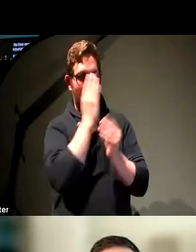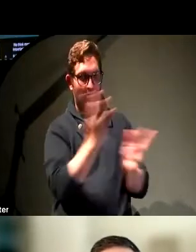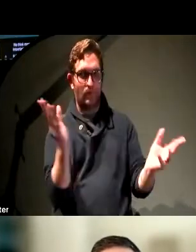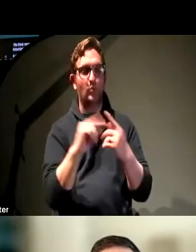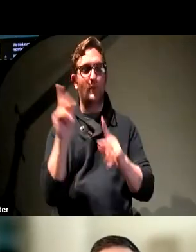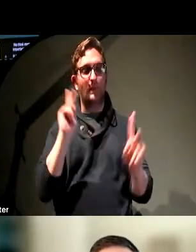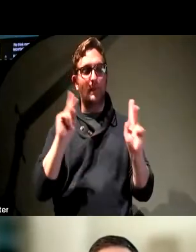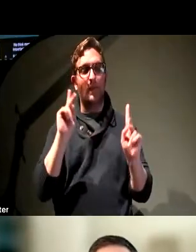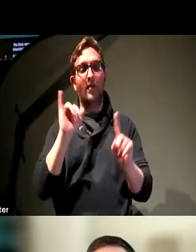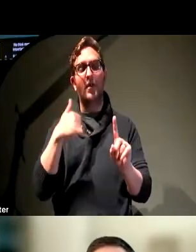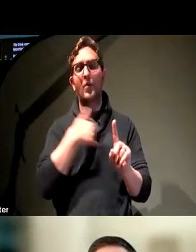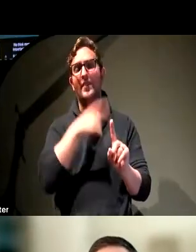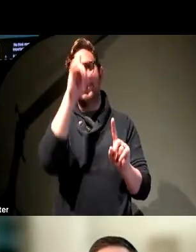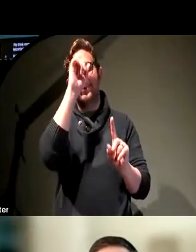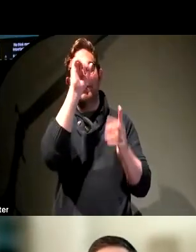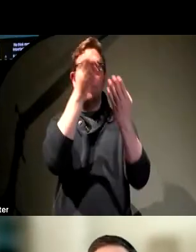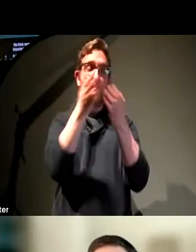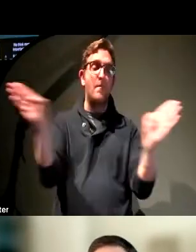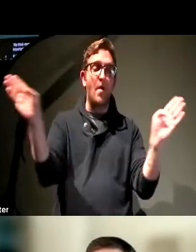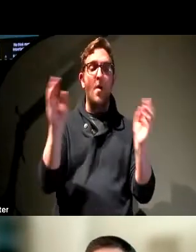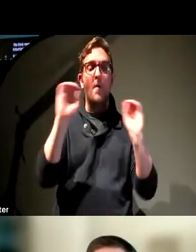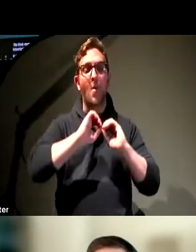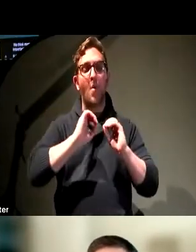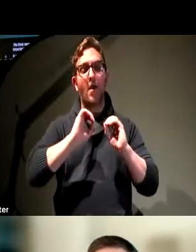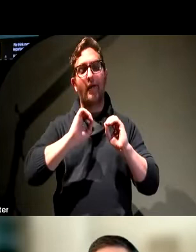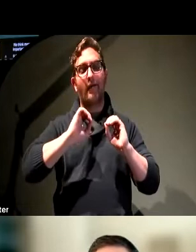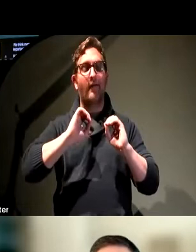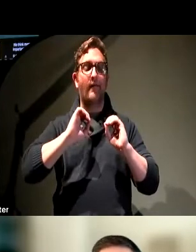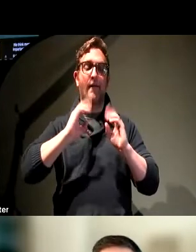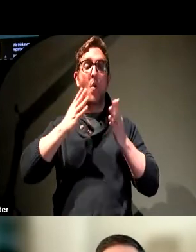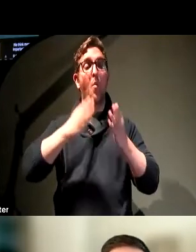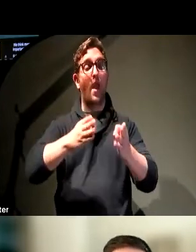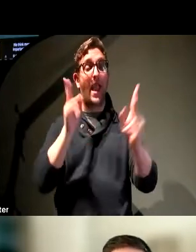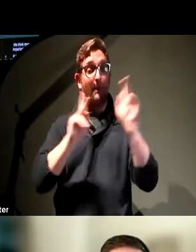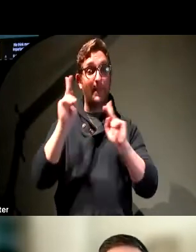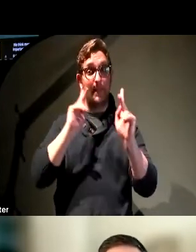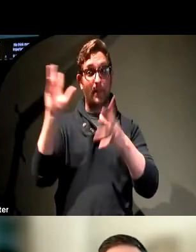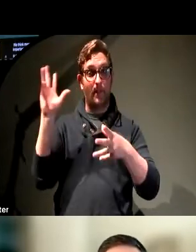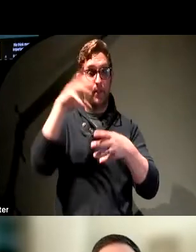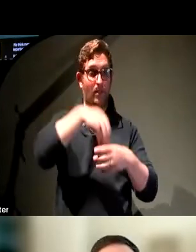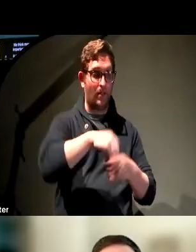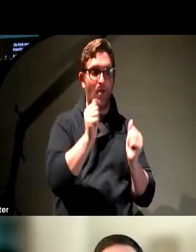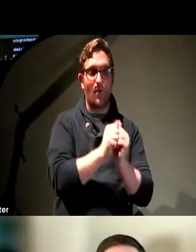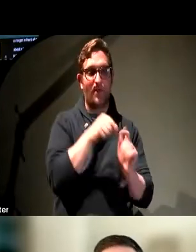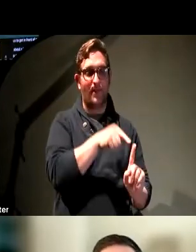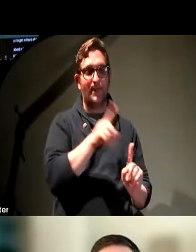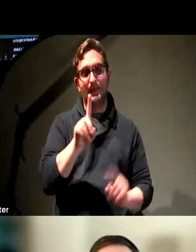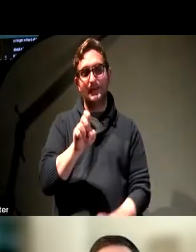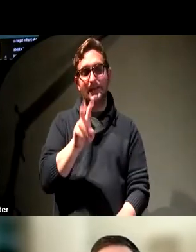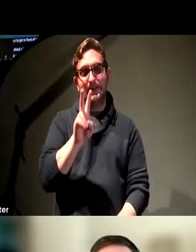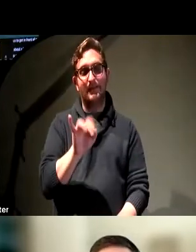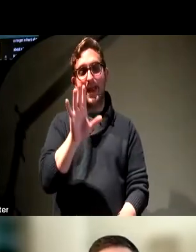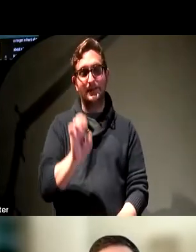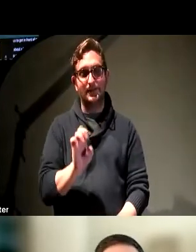a broader way, a broader ways that people might engage with their devices, which then changes the way that they interact